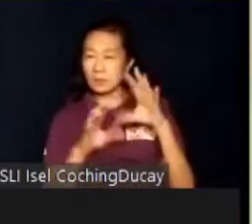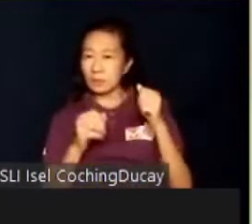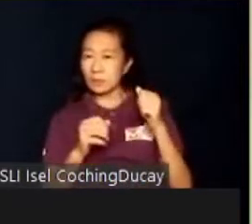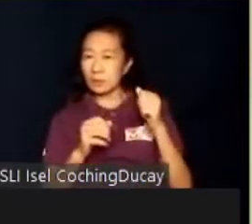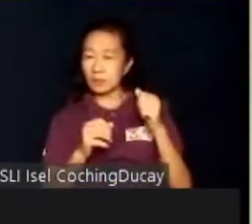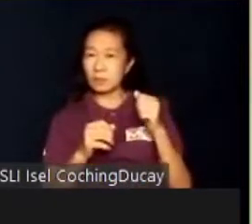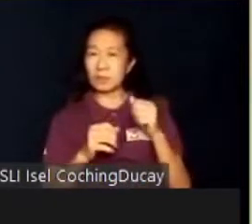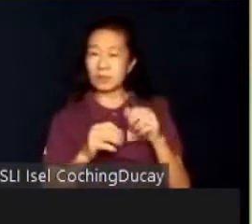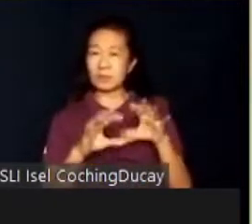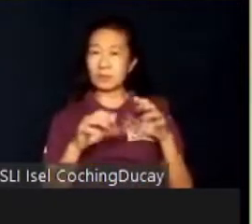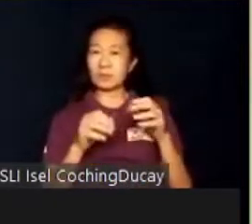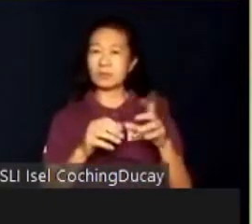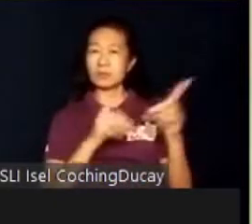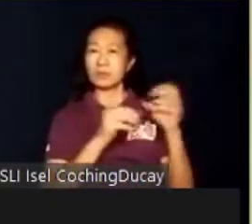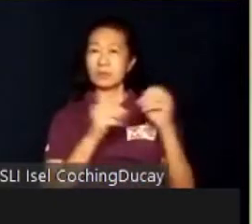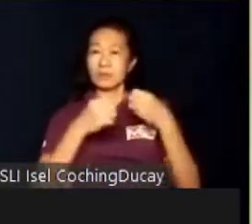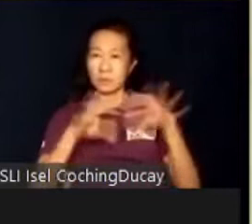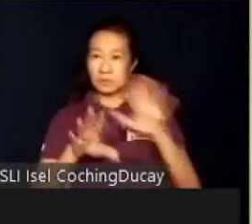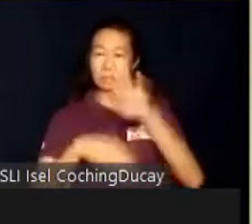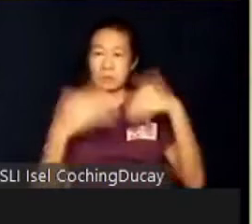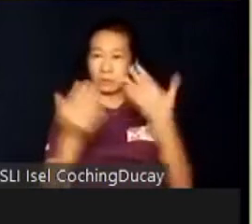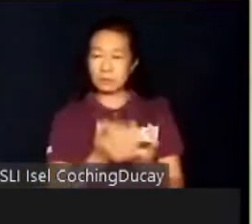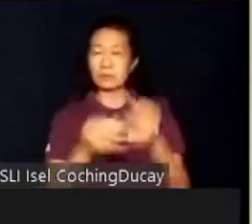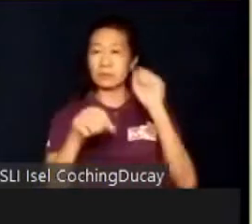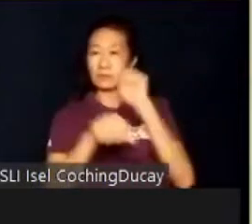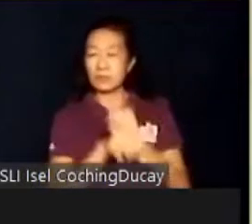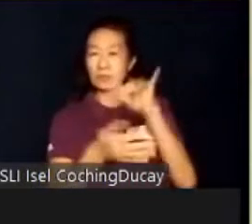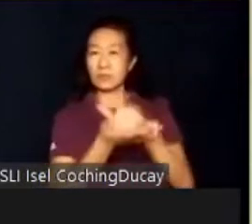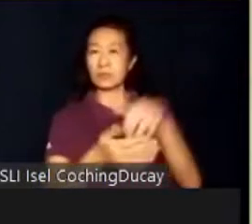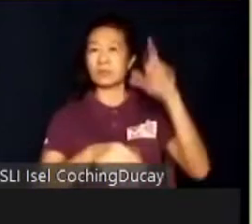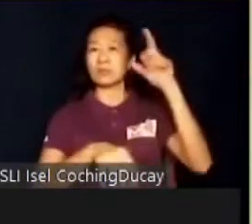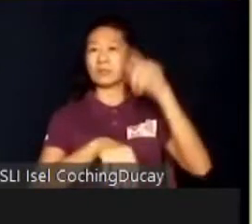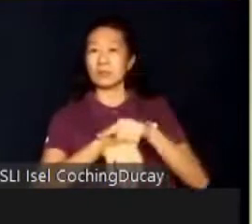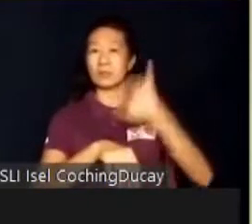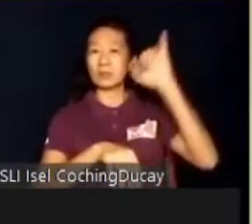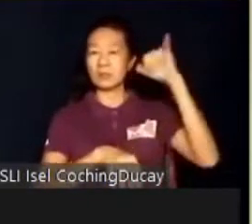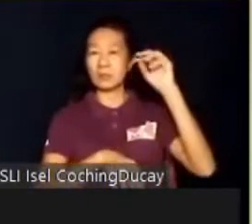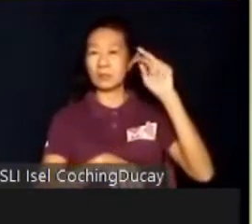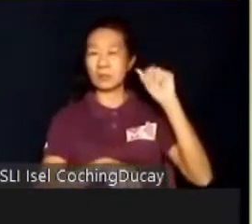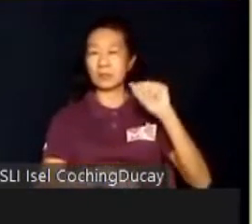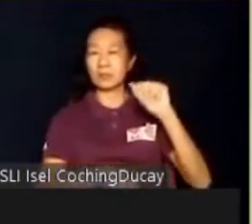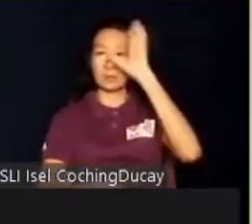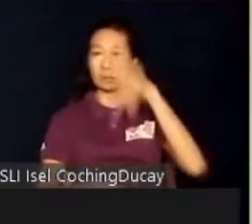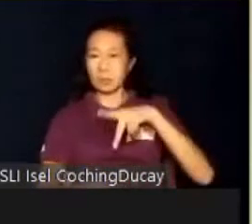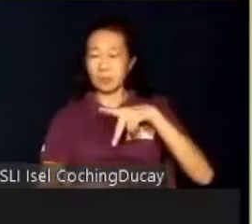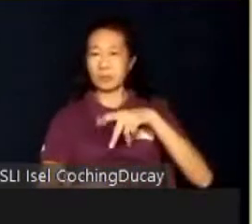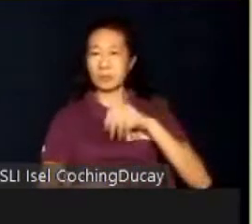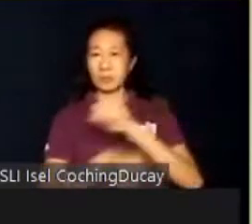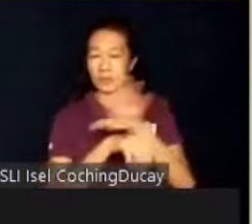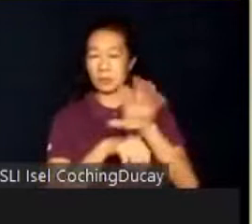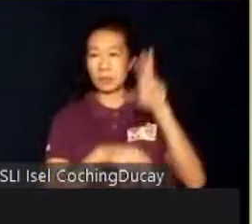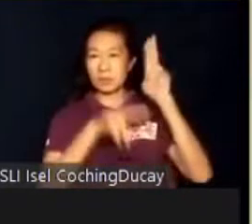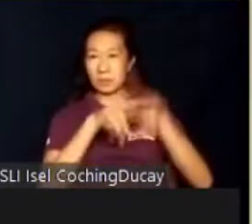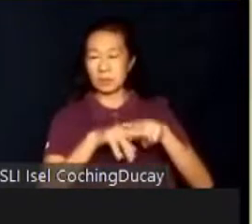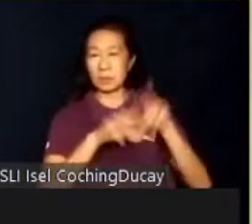step so as to finish the entire task on time. John has cerebral palsy. He was advised to sit on a